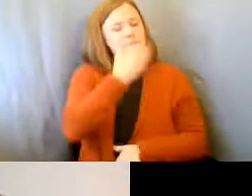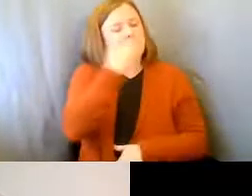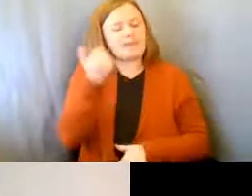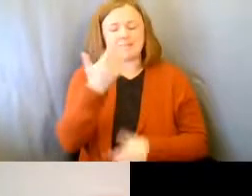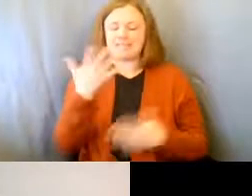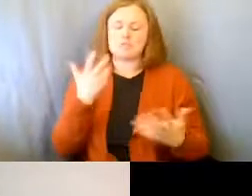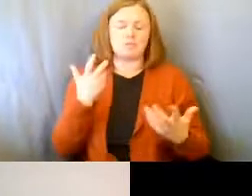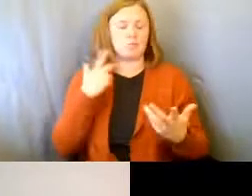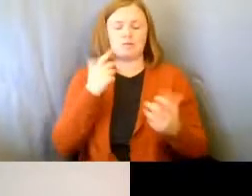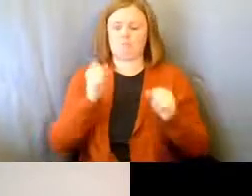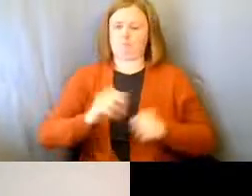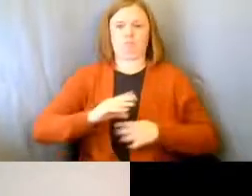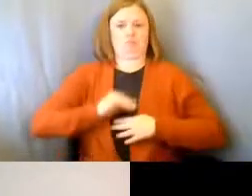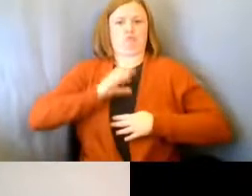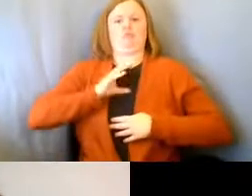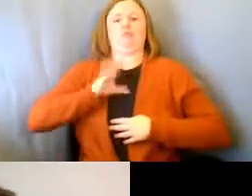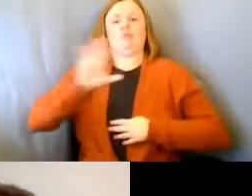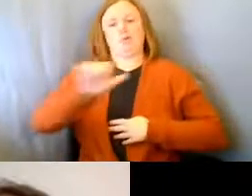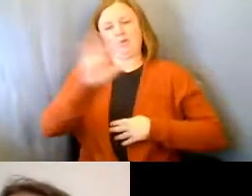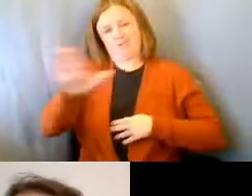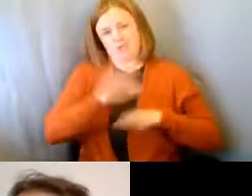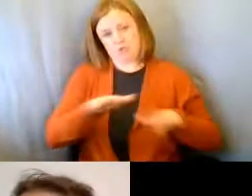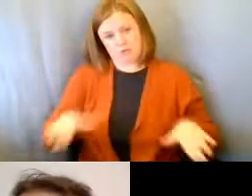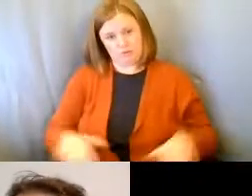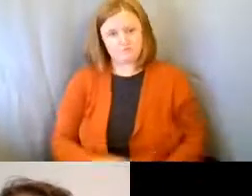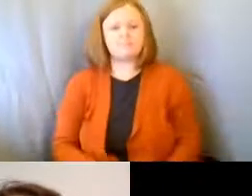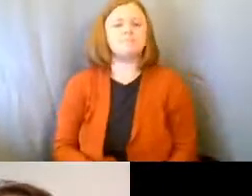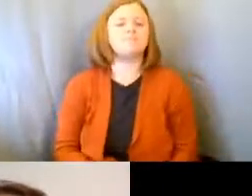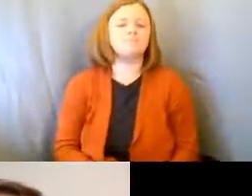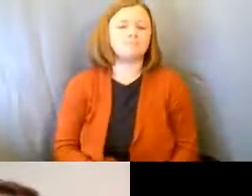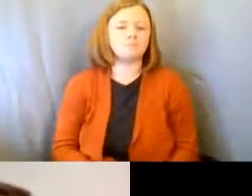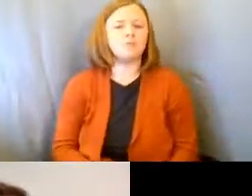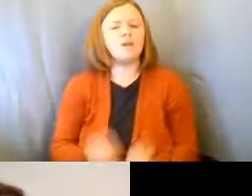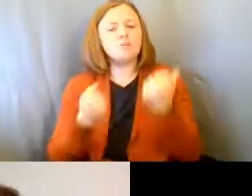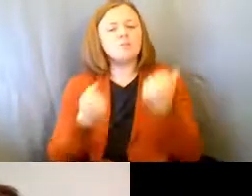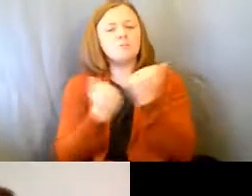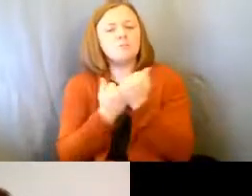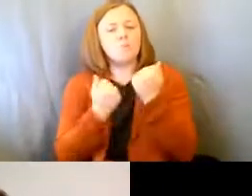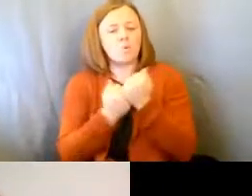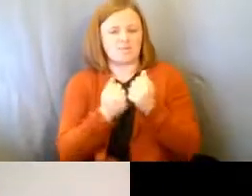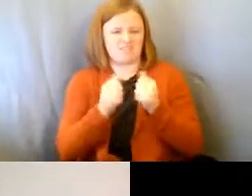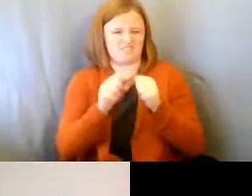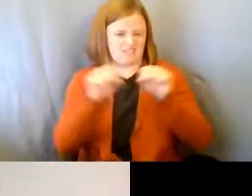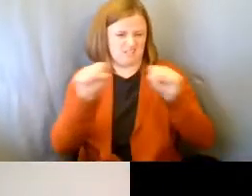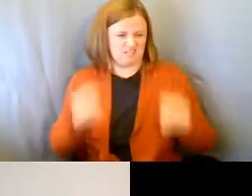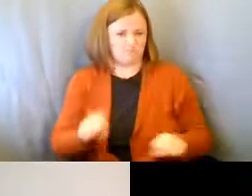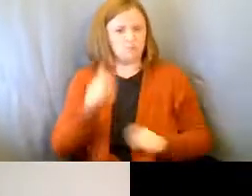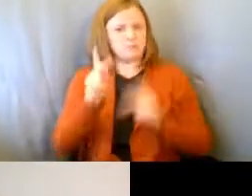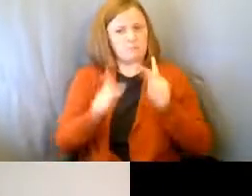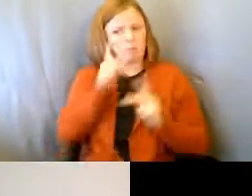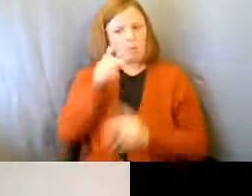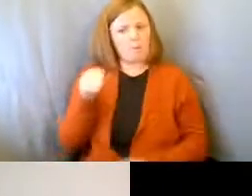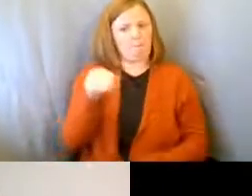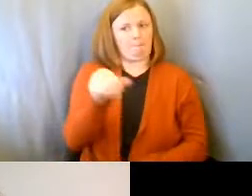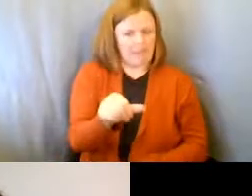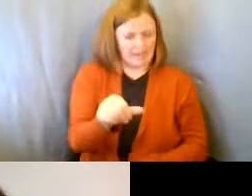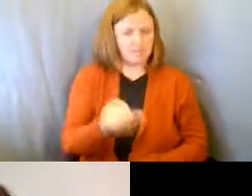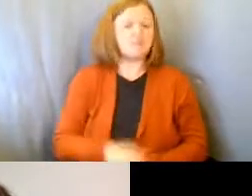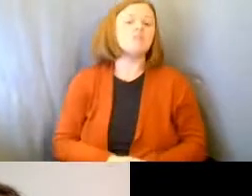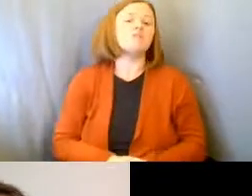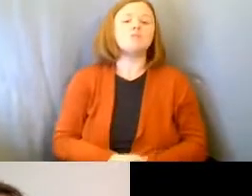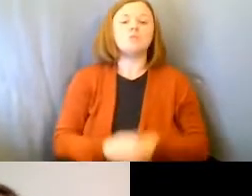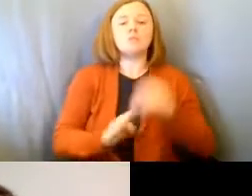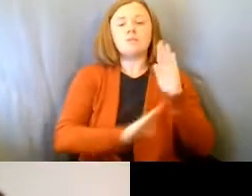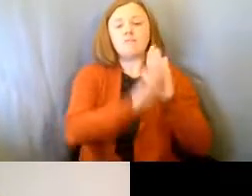Okay. Now, let's talk about support systems. These are our paid supports, okay? So when we talk about developmental